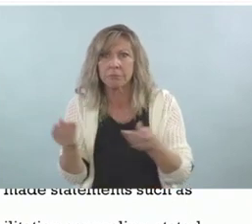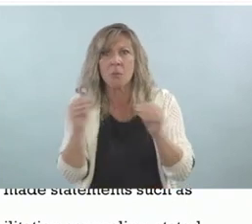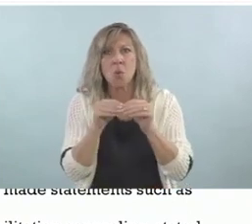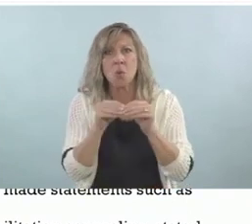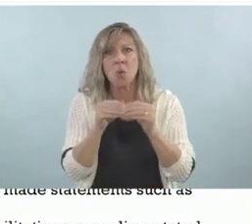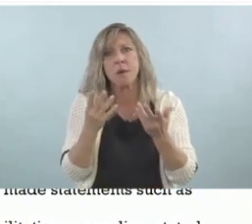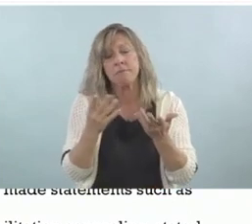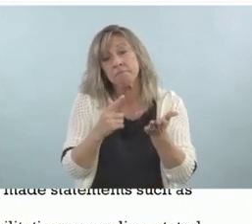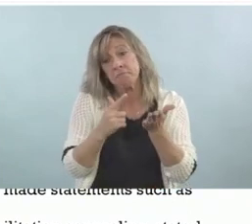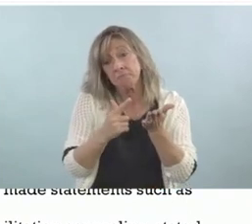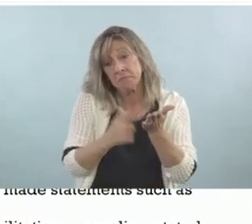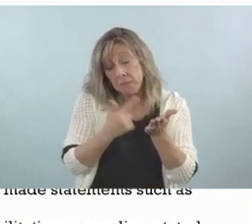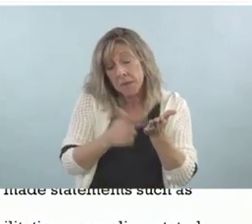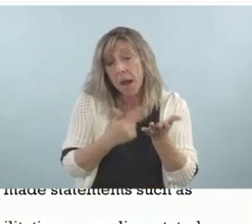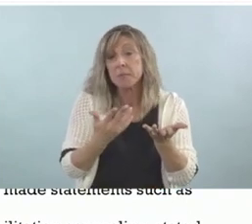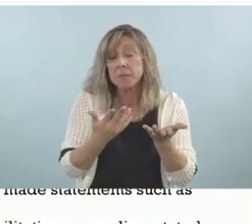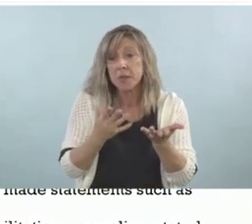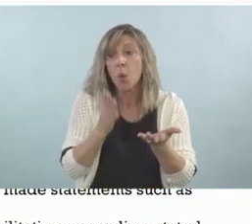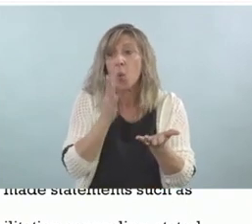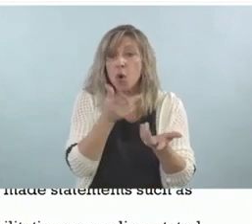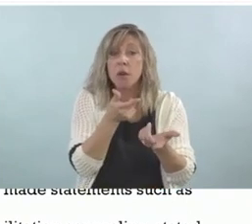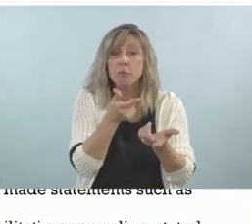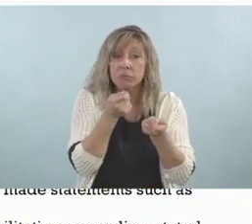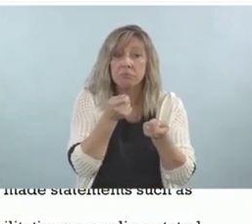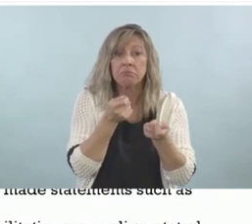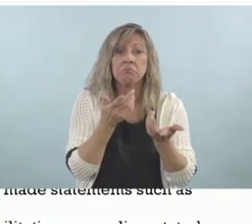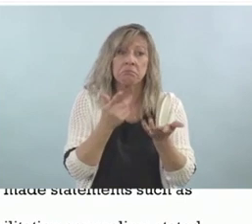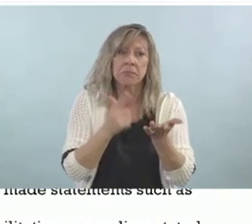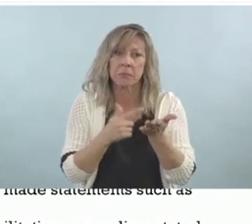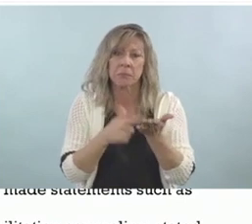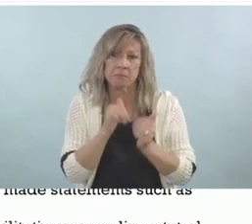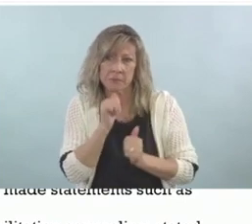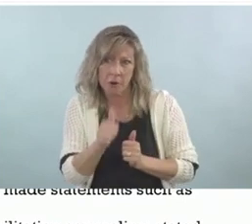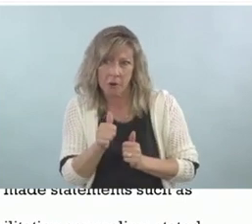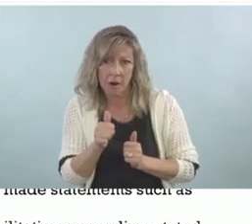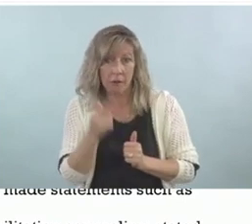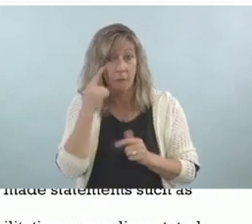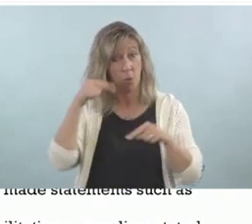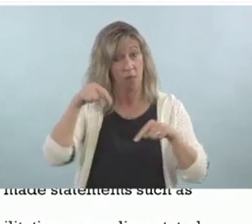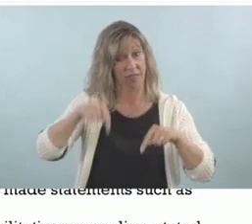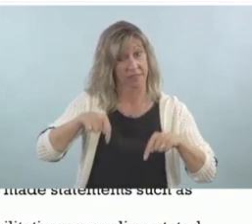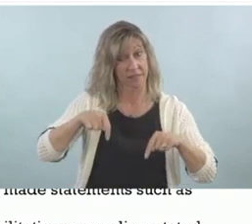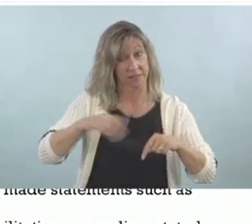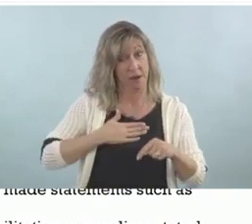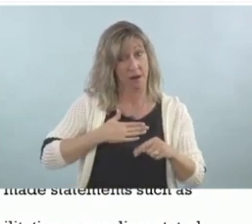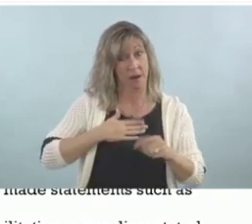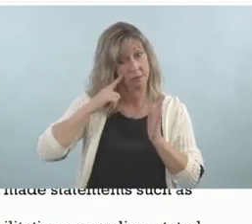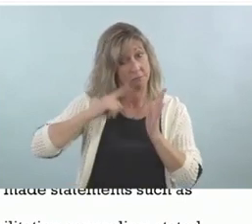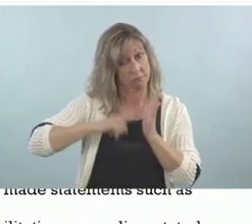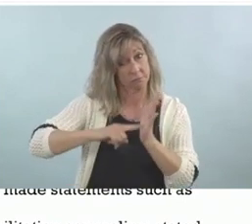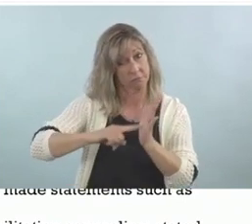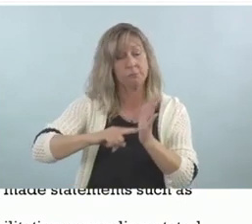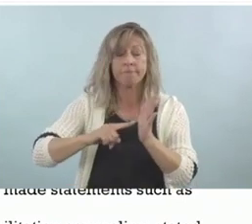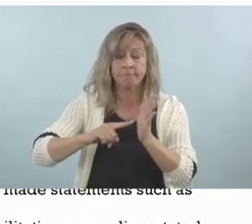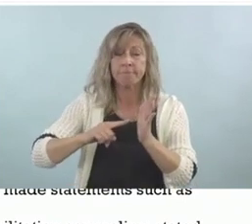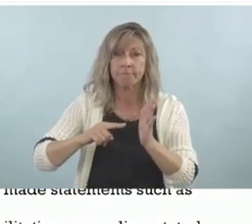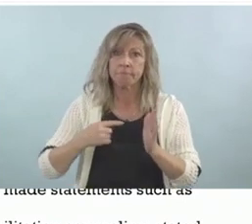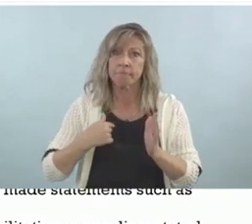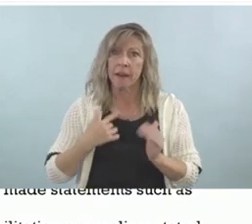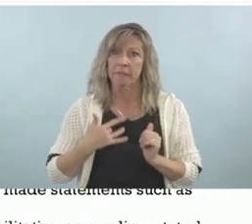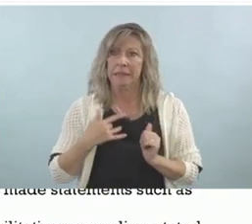In this study, I felt like we needed the incentive because we were asking people to reveal that they have been